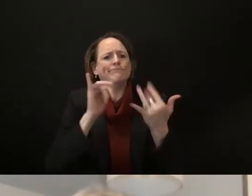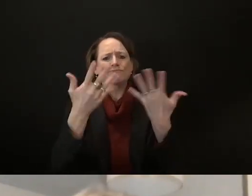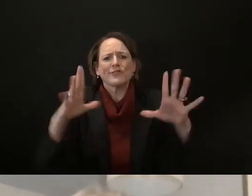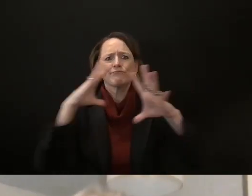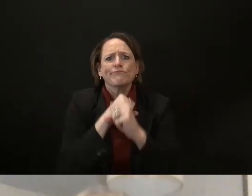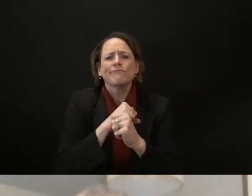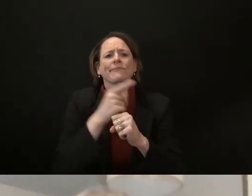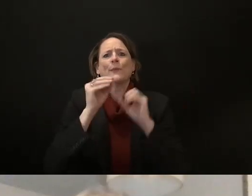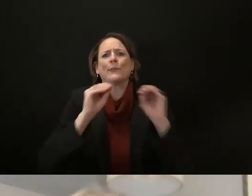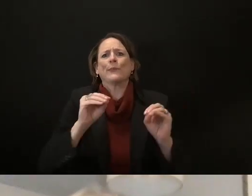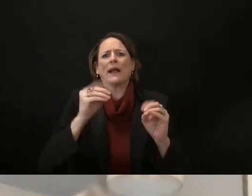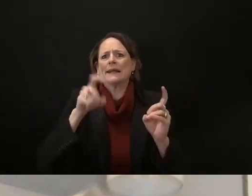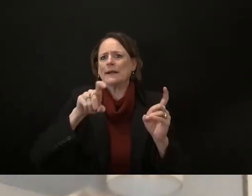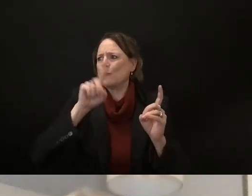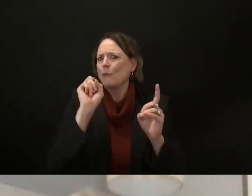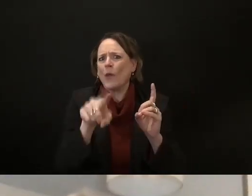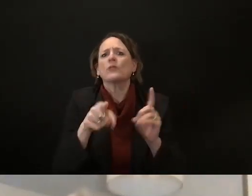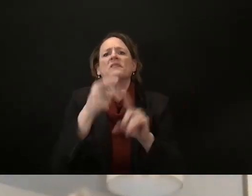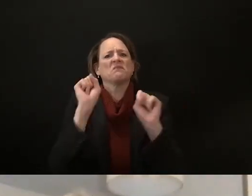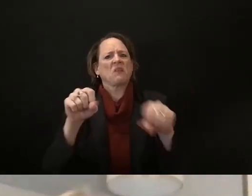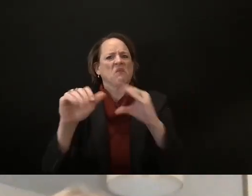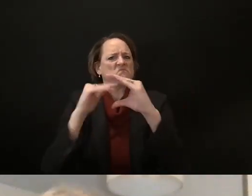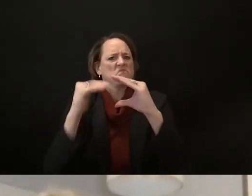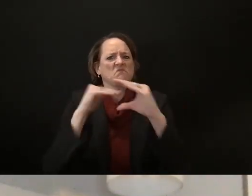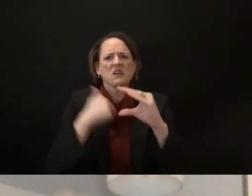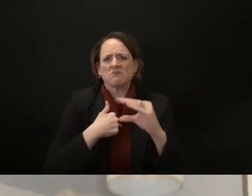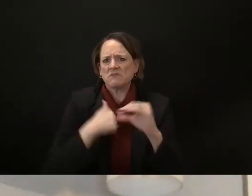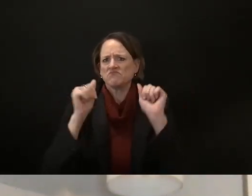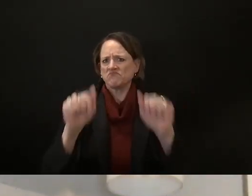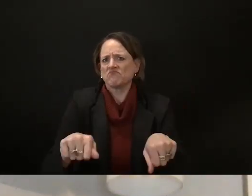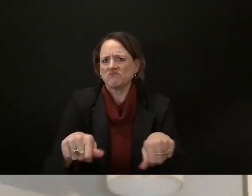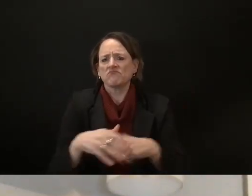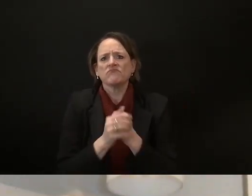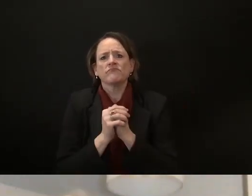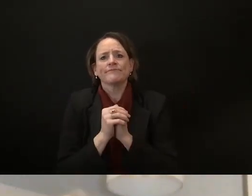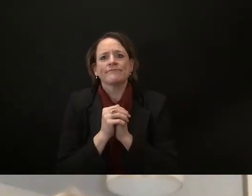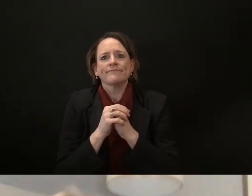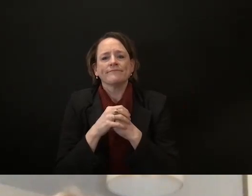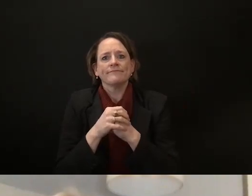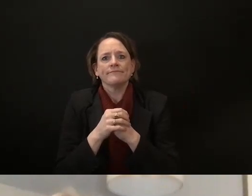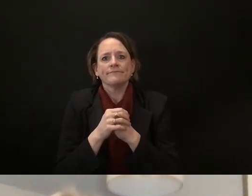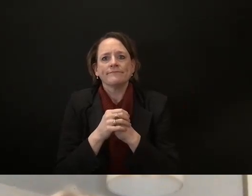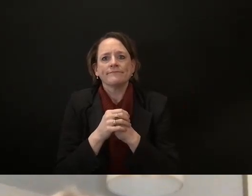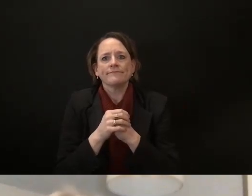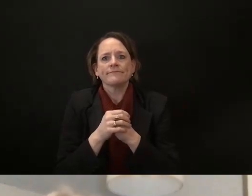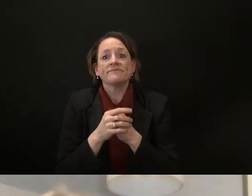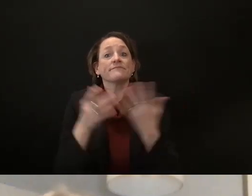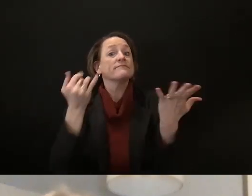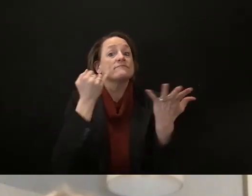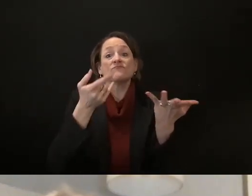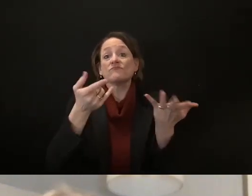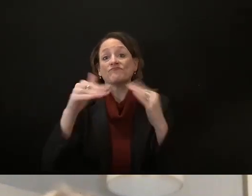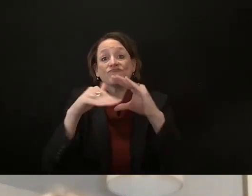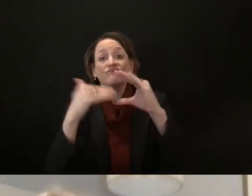response and I know folks use use every other method pay Facebook Twitter etc but those are the usually the fastest